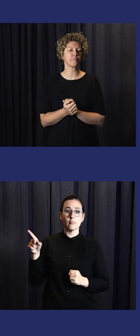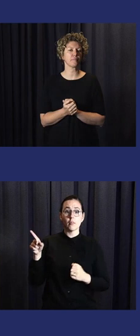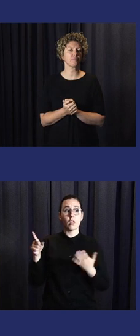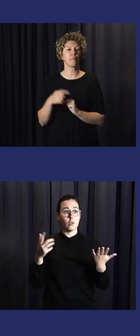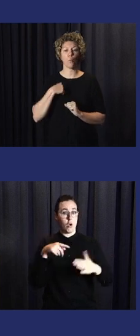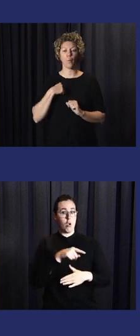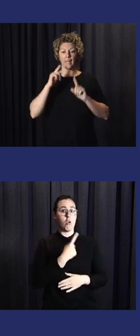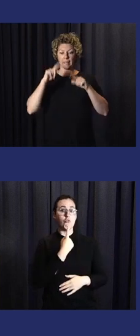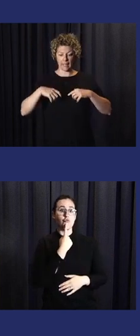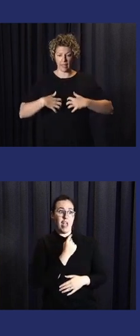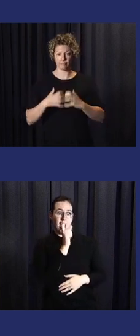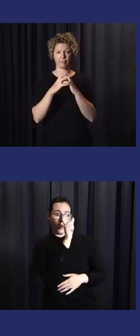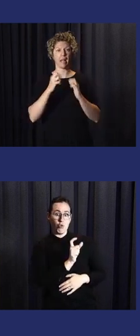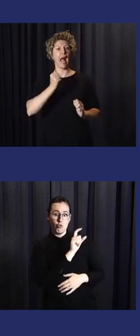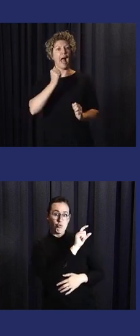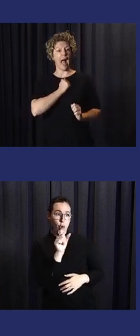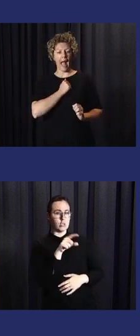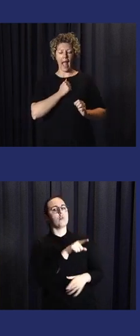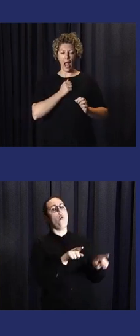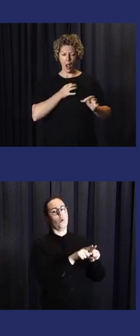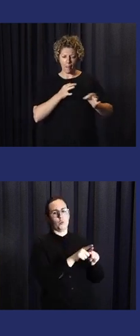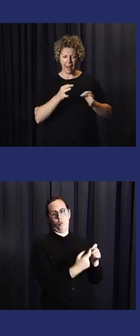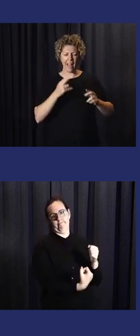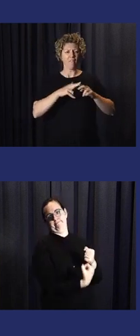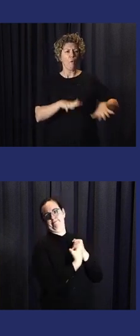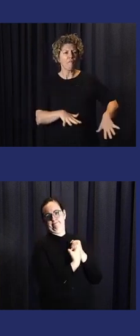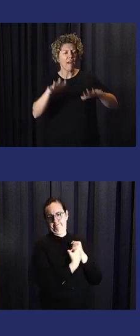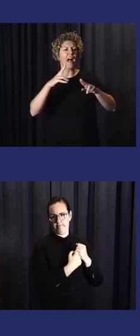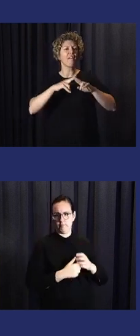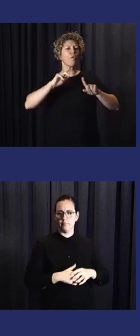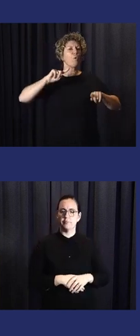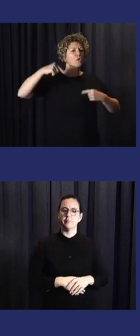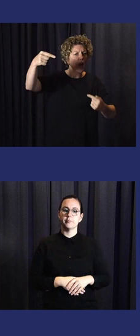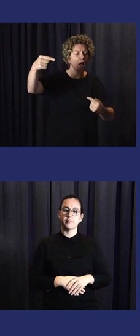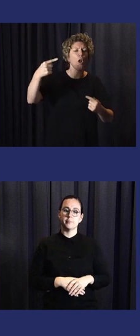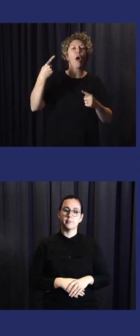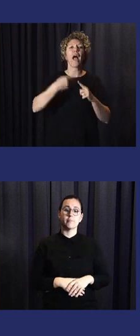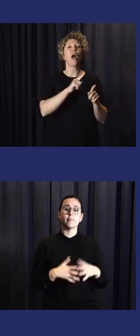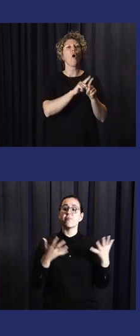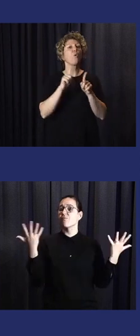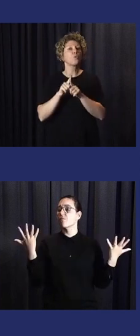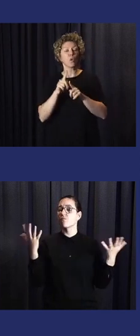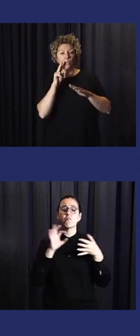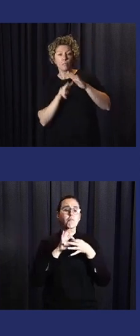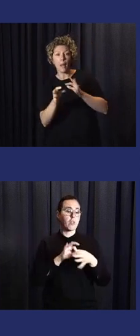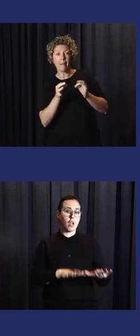German Red Crescent, American Red Crescent, IFRC, they provided us support. So we implemented anticipatory action for flood,